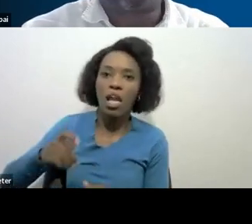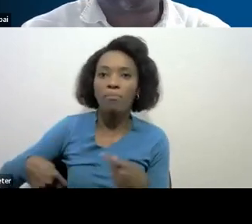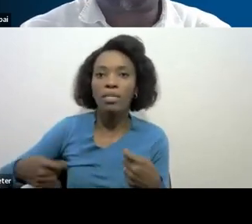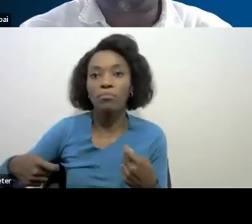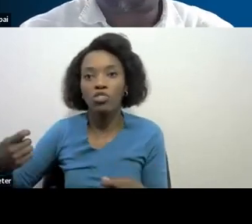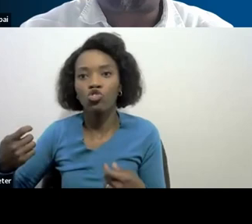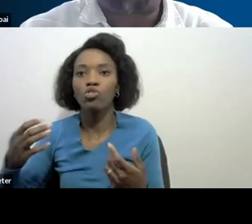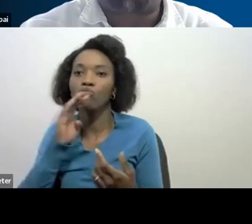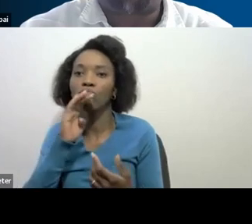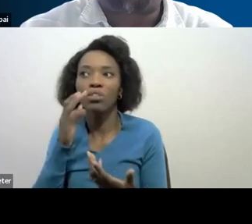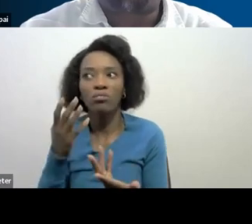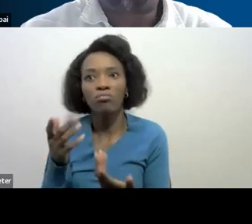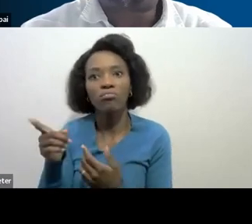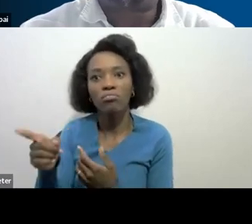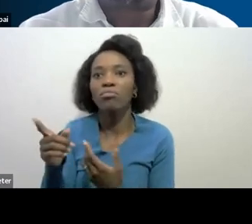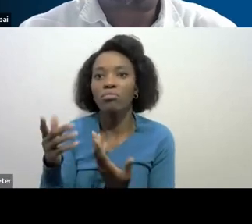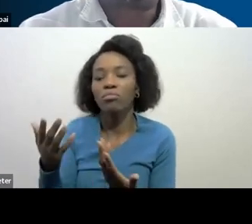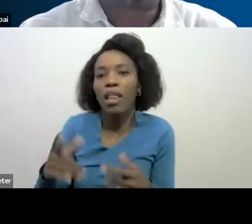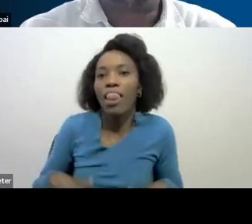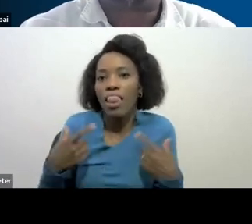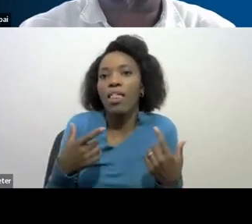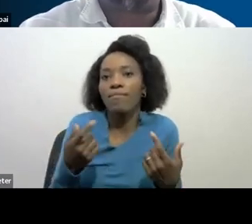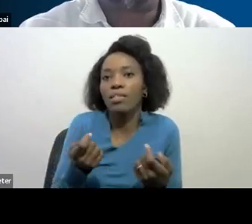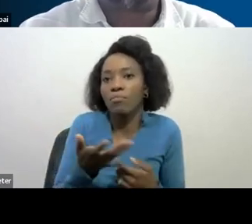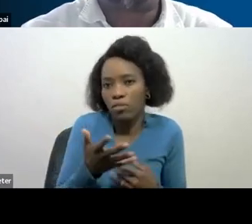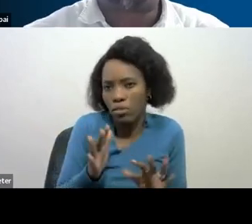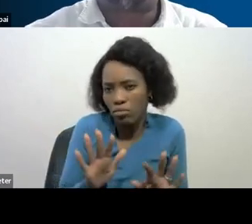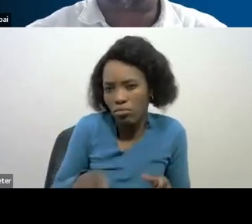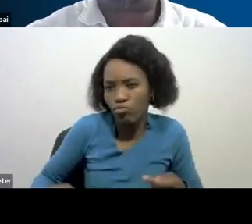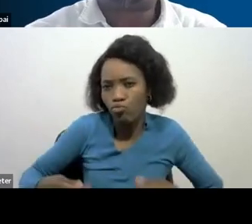and then the necessary living expenses so that's a straightforward